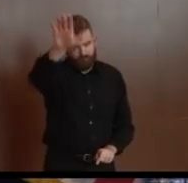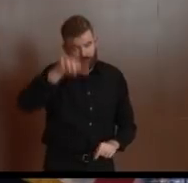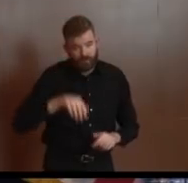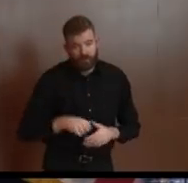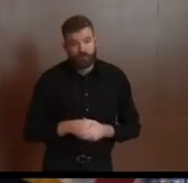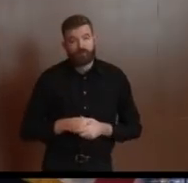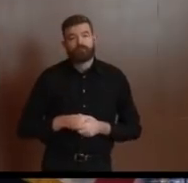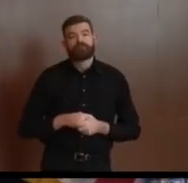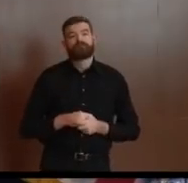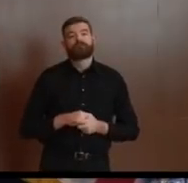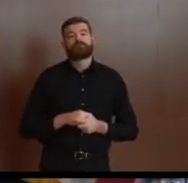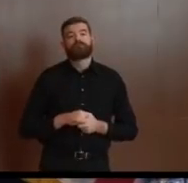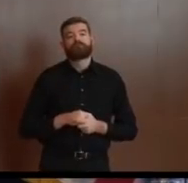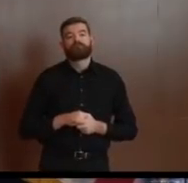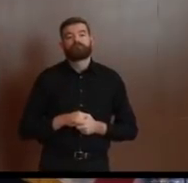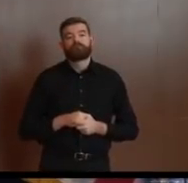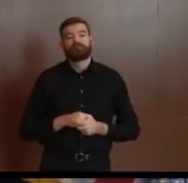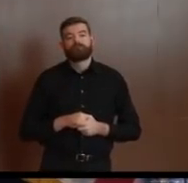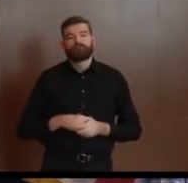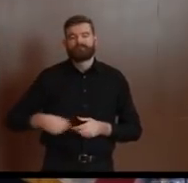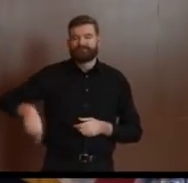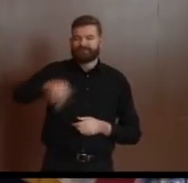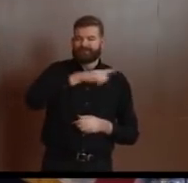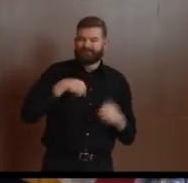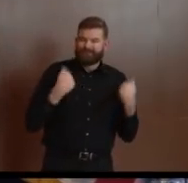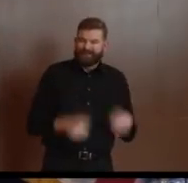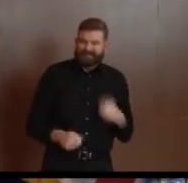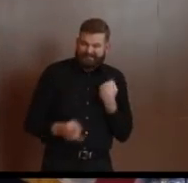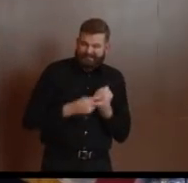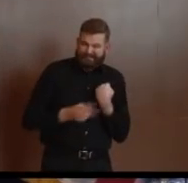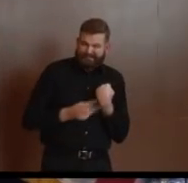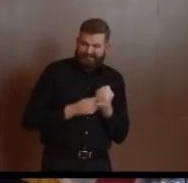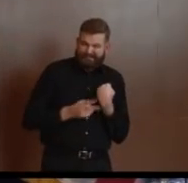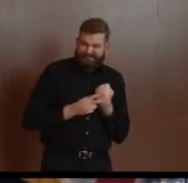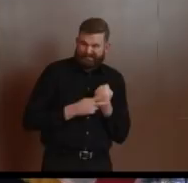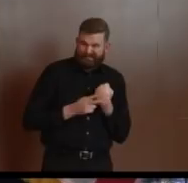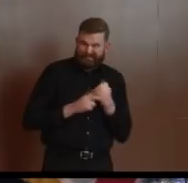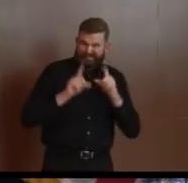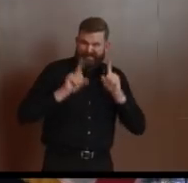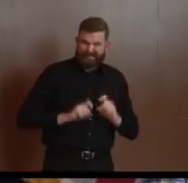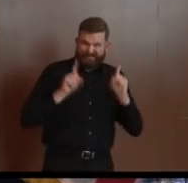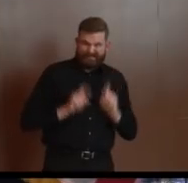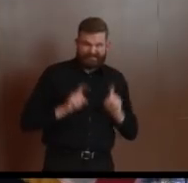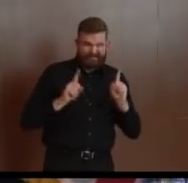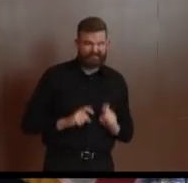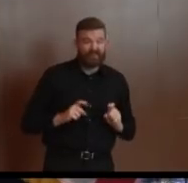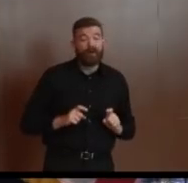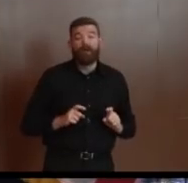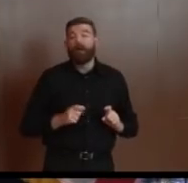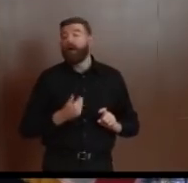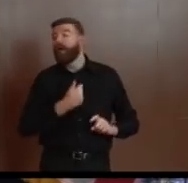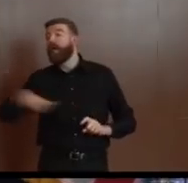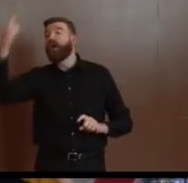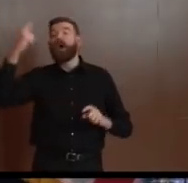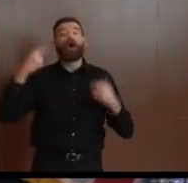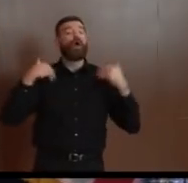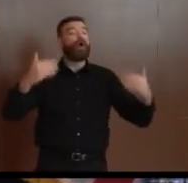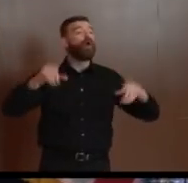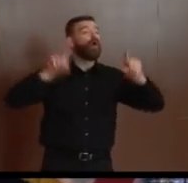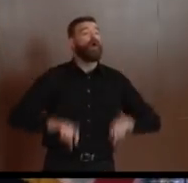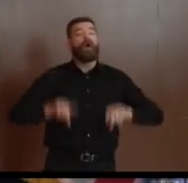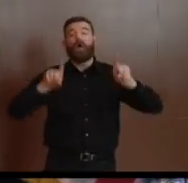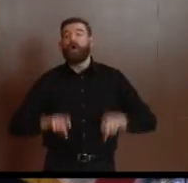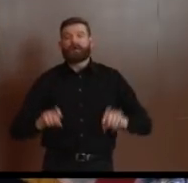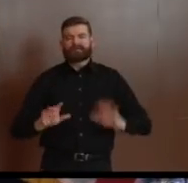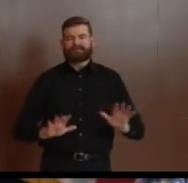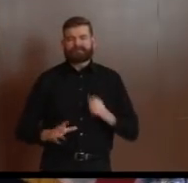testing resources we have available to us are properly distributed and preserved for residents who are exhibiting symptoms